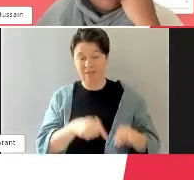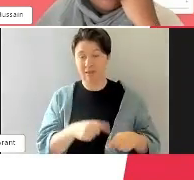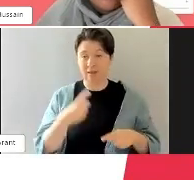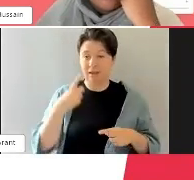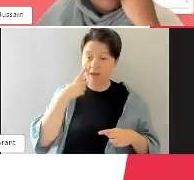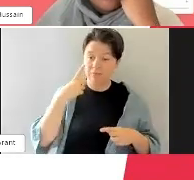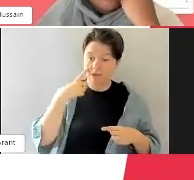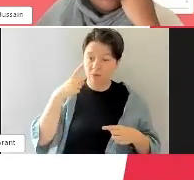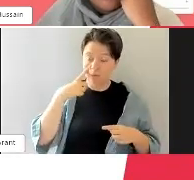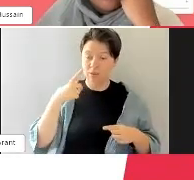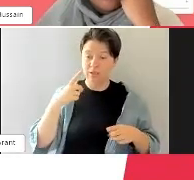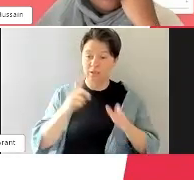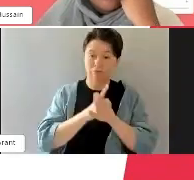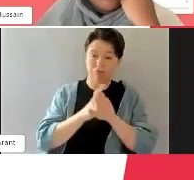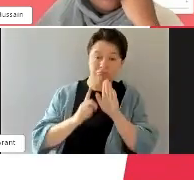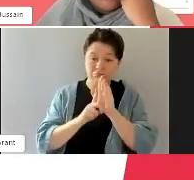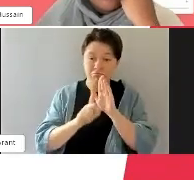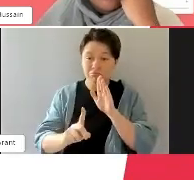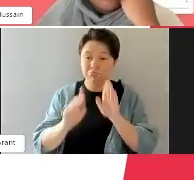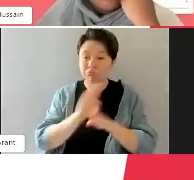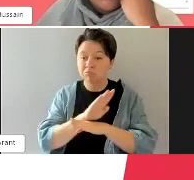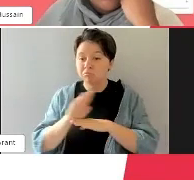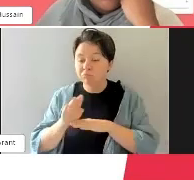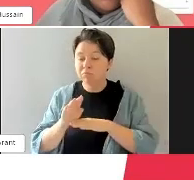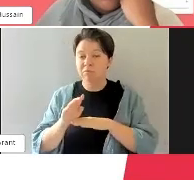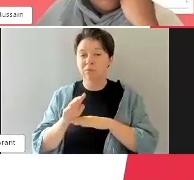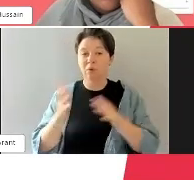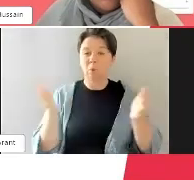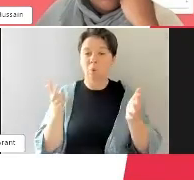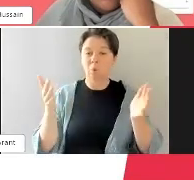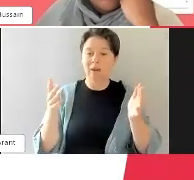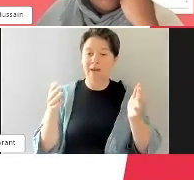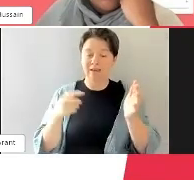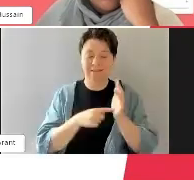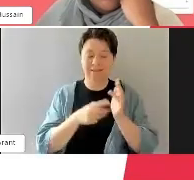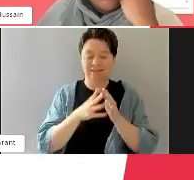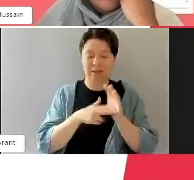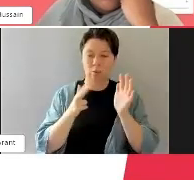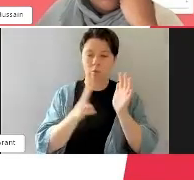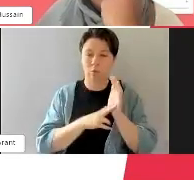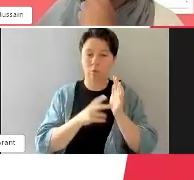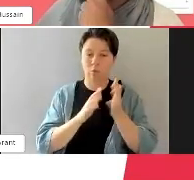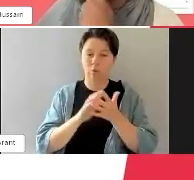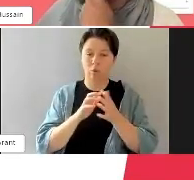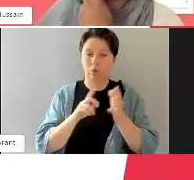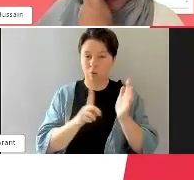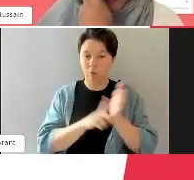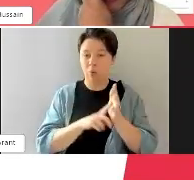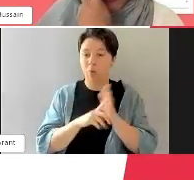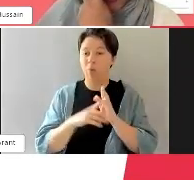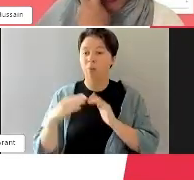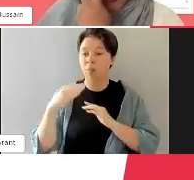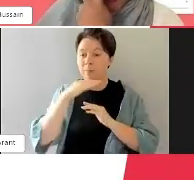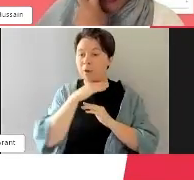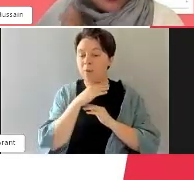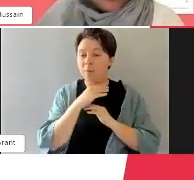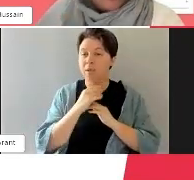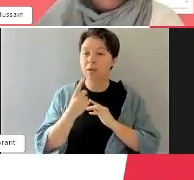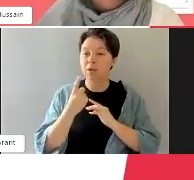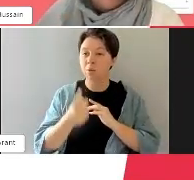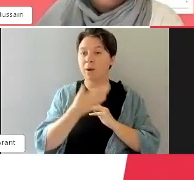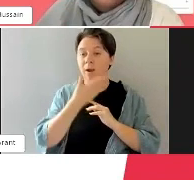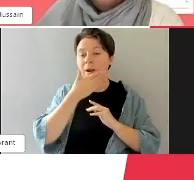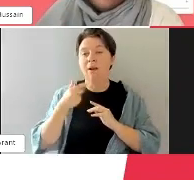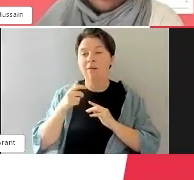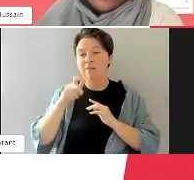ambassadors. We'll all be there having lunch. It's at town hall from 12pm. And my wonderful, lovely person. know Div Plague, a diversity